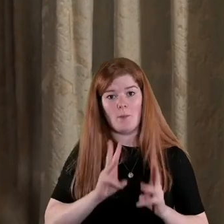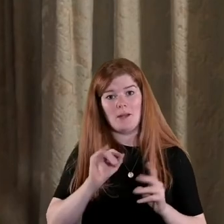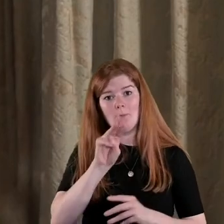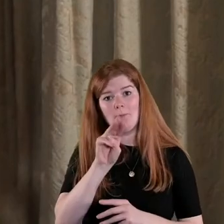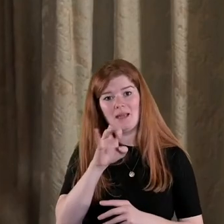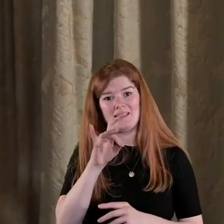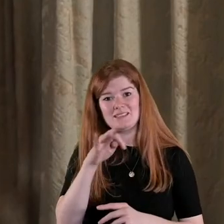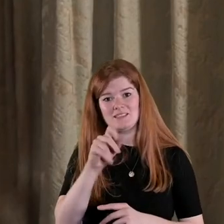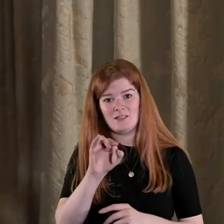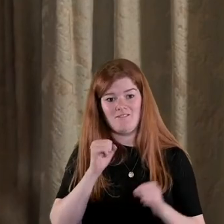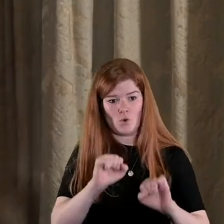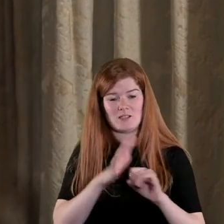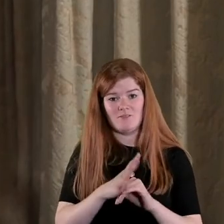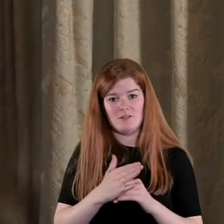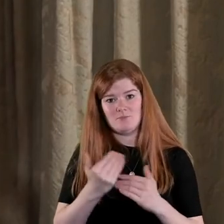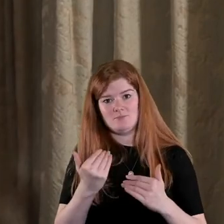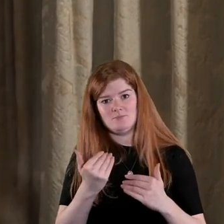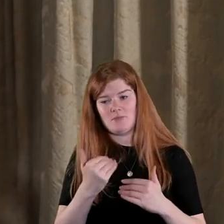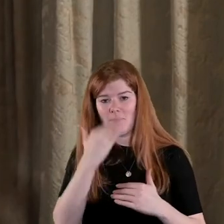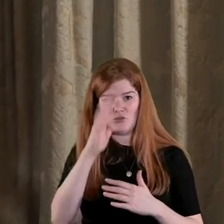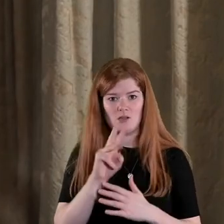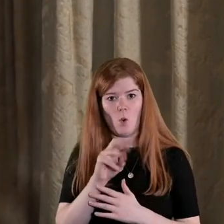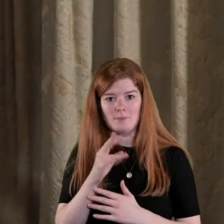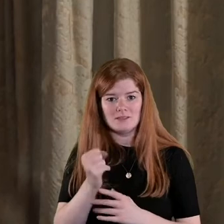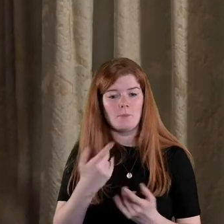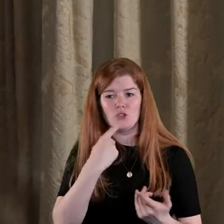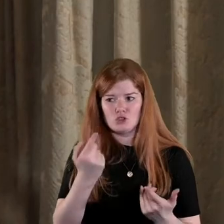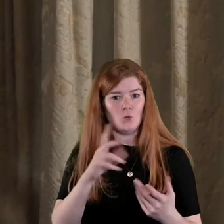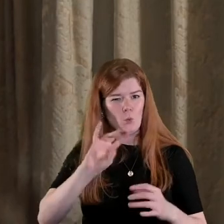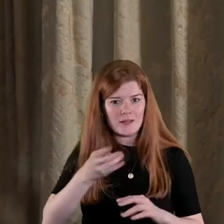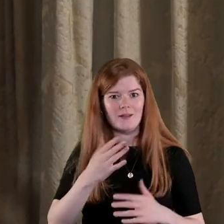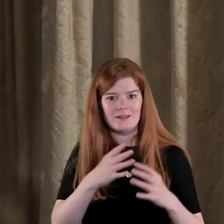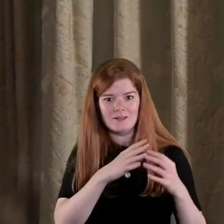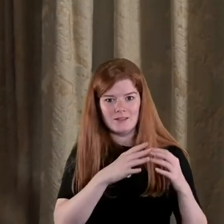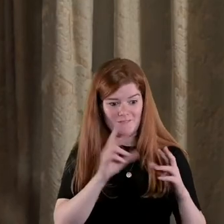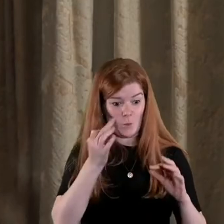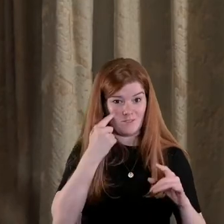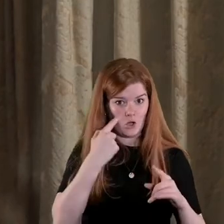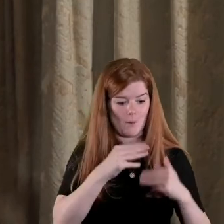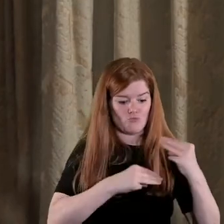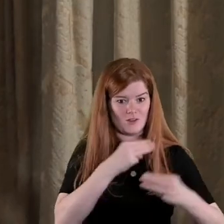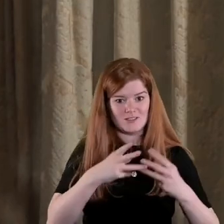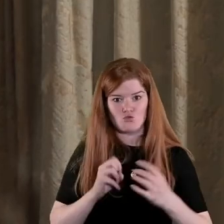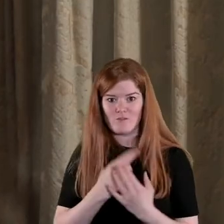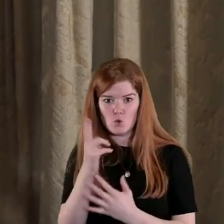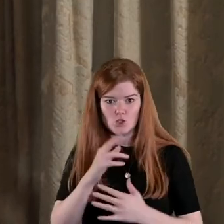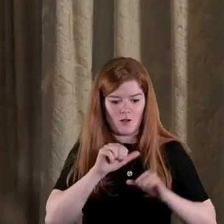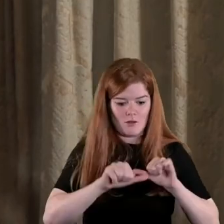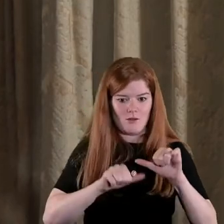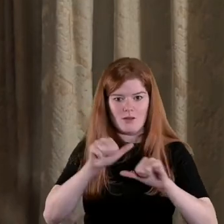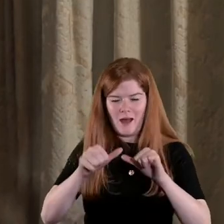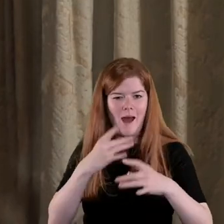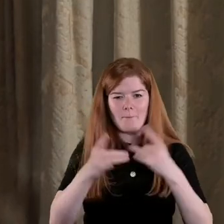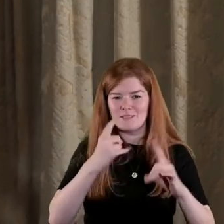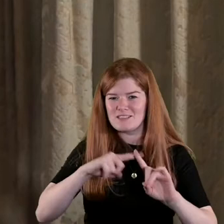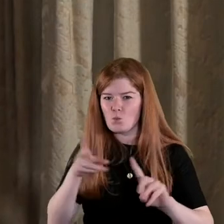for the enforcement of the American war aims and so you're very quickly brought into when you look at the process of revolution that it's sort of operating in different